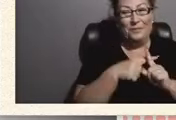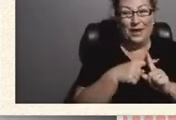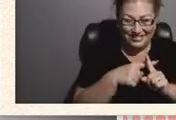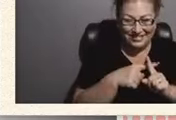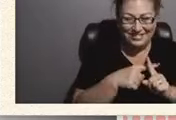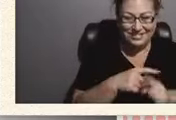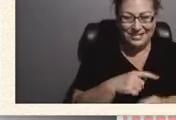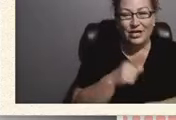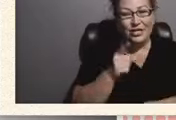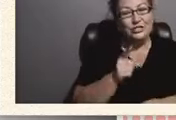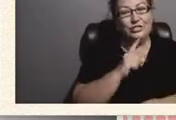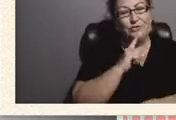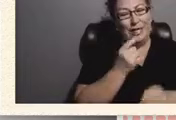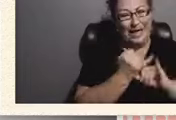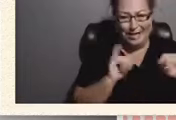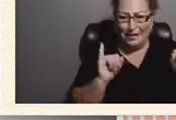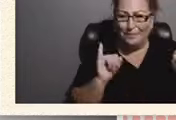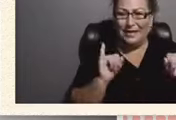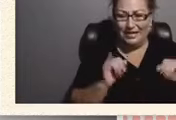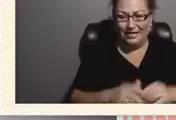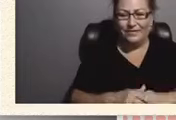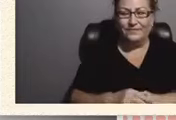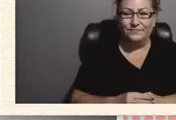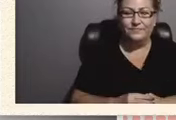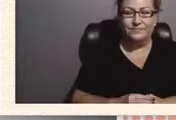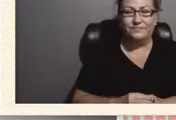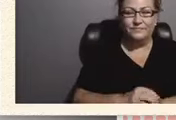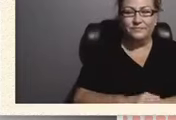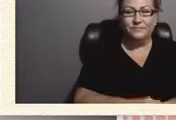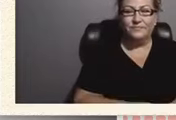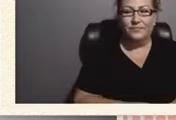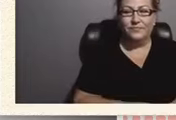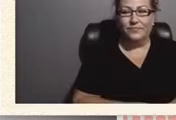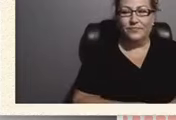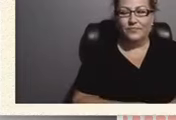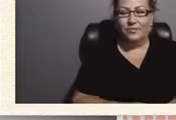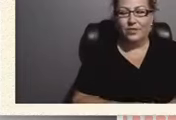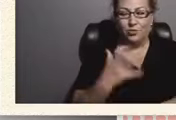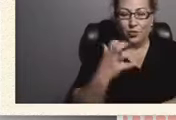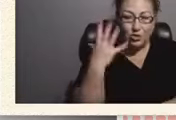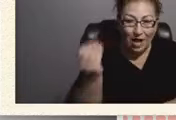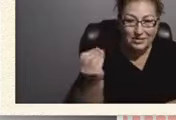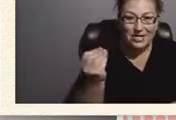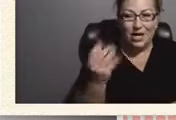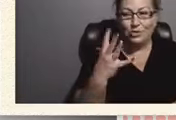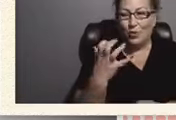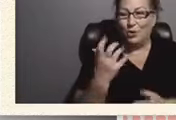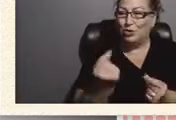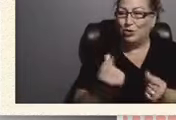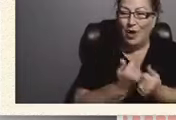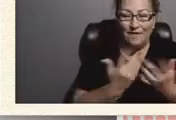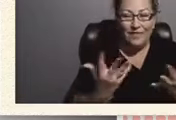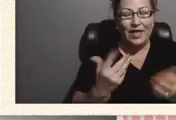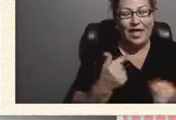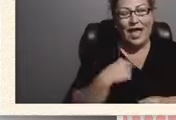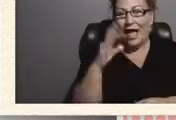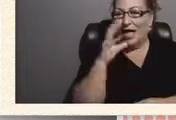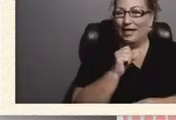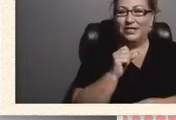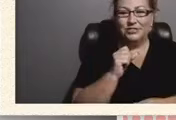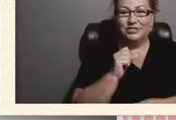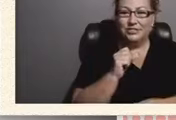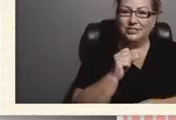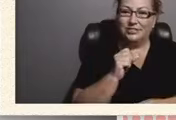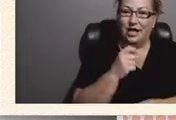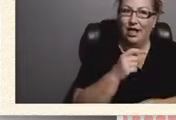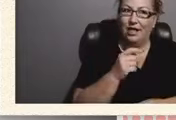independent uh like she wants to go outside she wants to do everything so it's like i get to step back and see my kids for